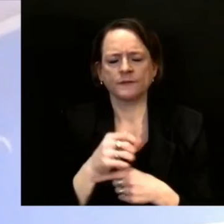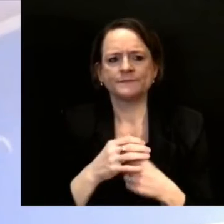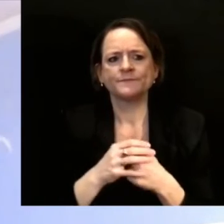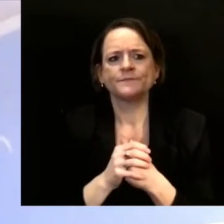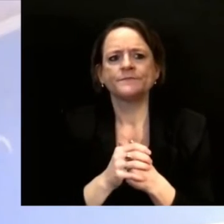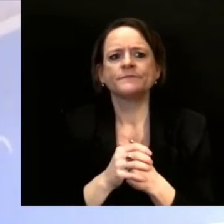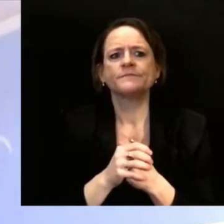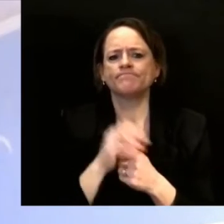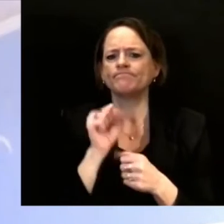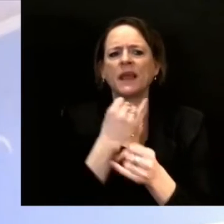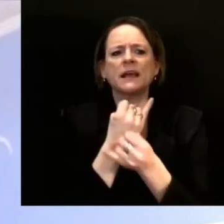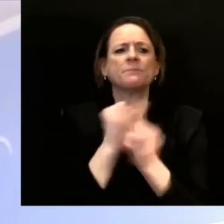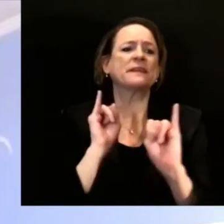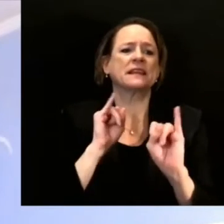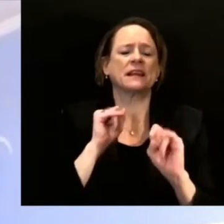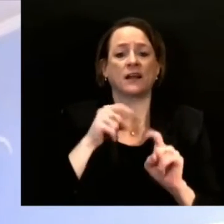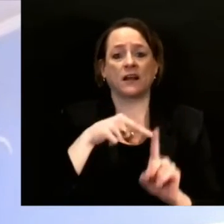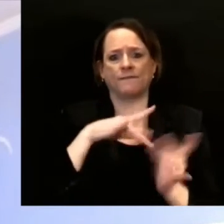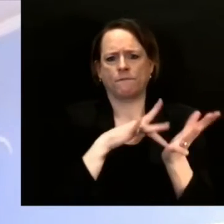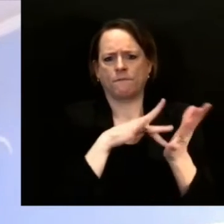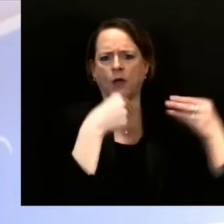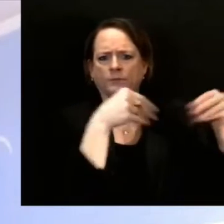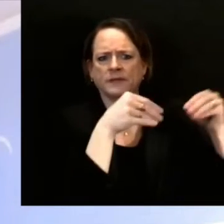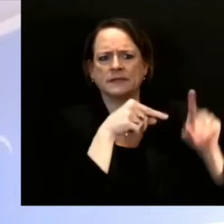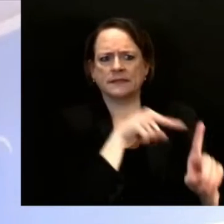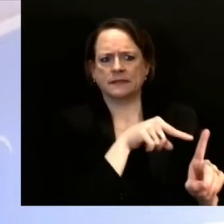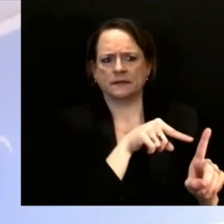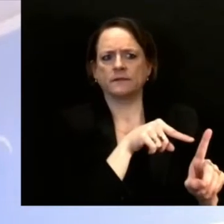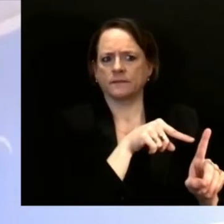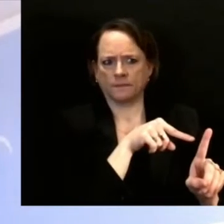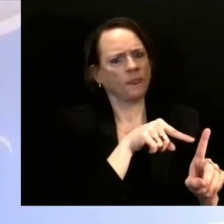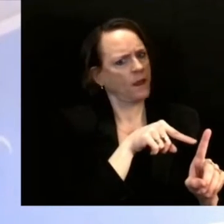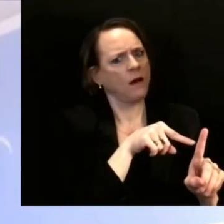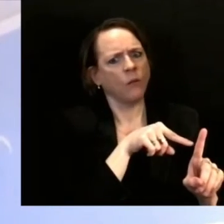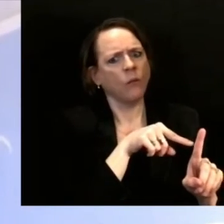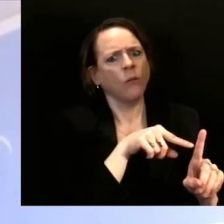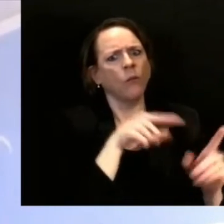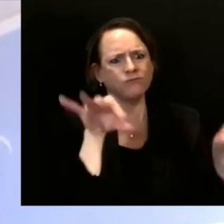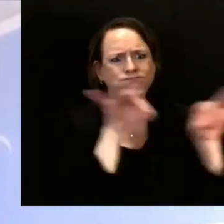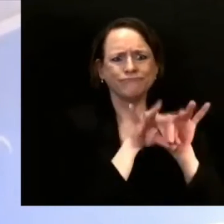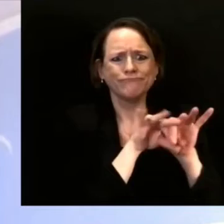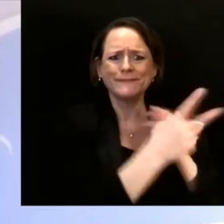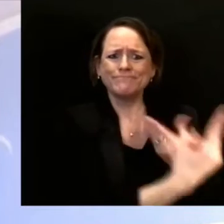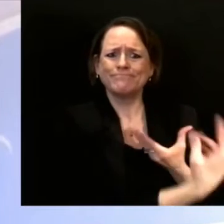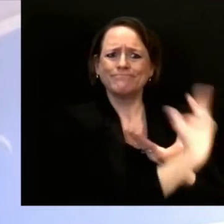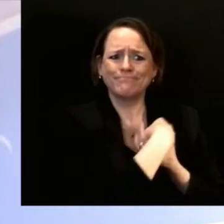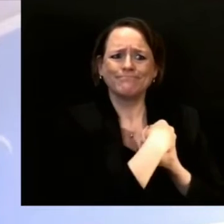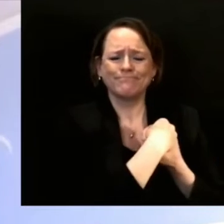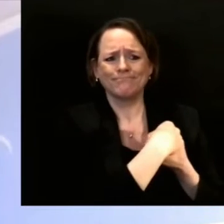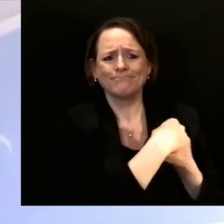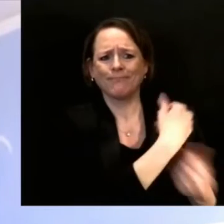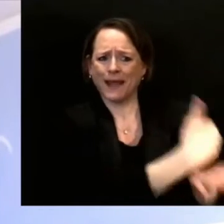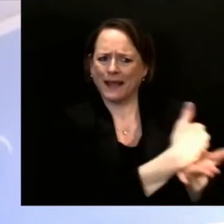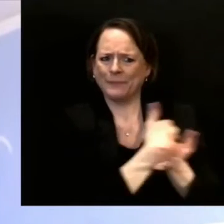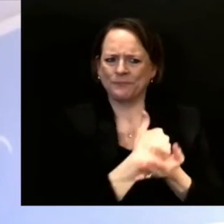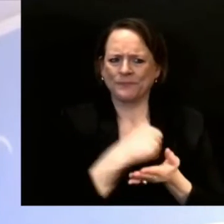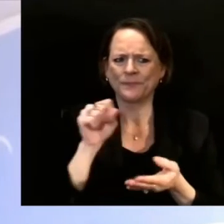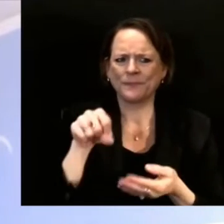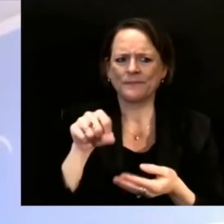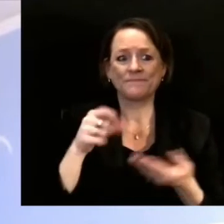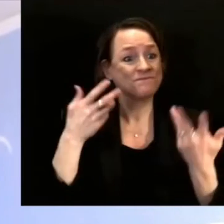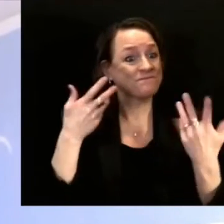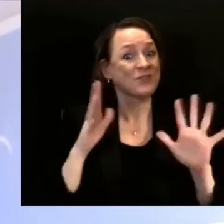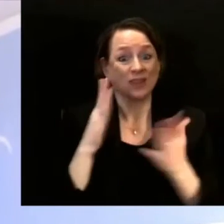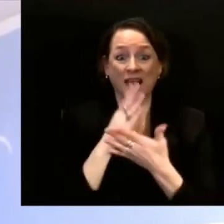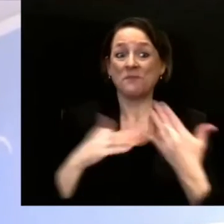campaign. And we currently have independent pharmacies who have signed up and are approved as providers and are